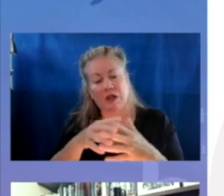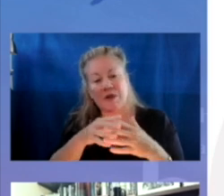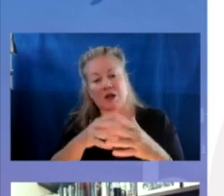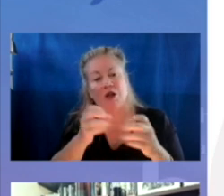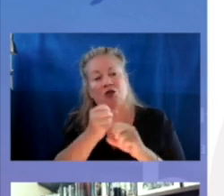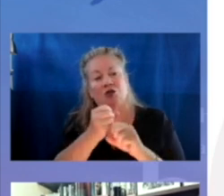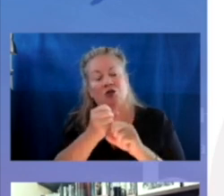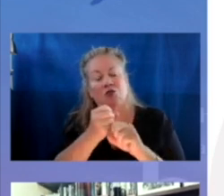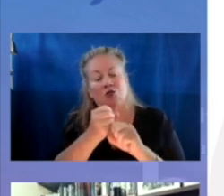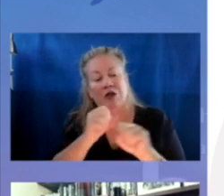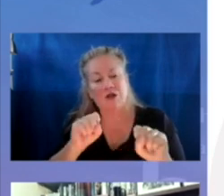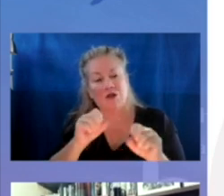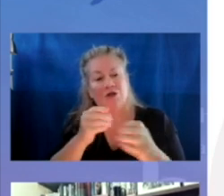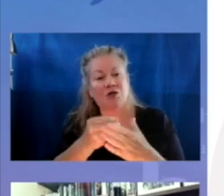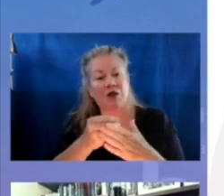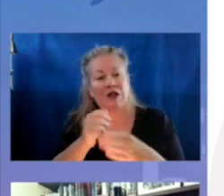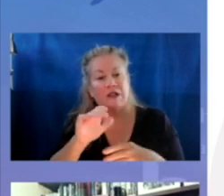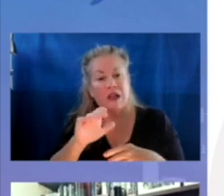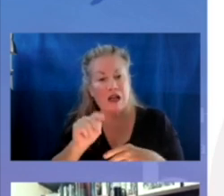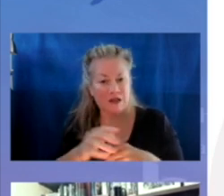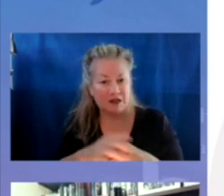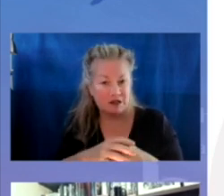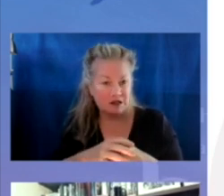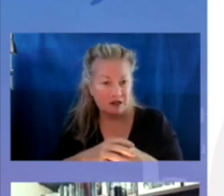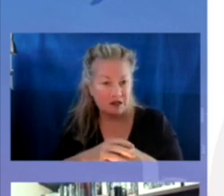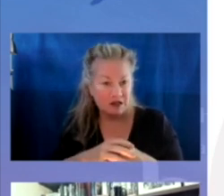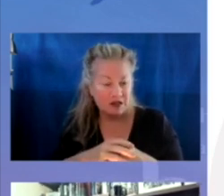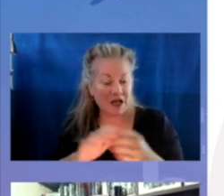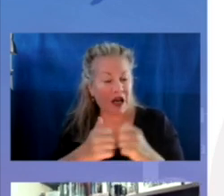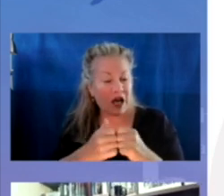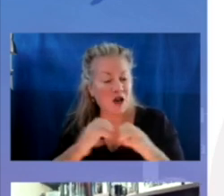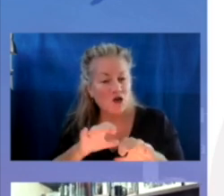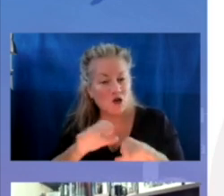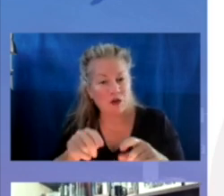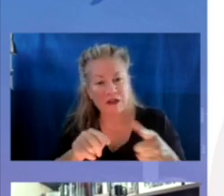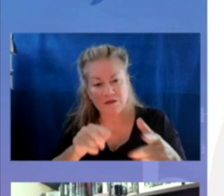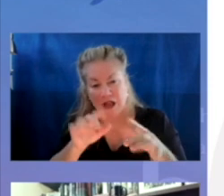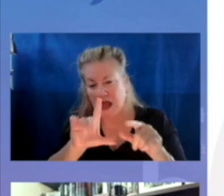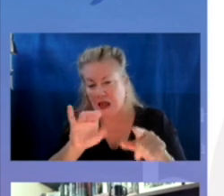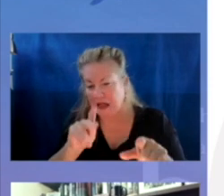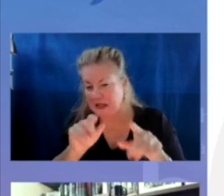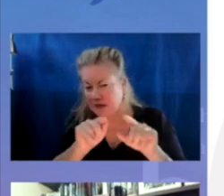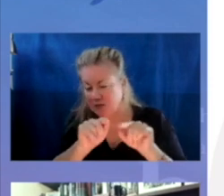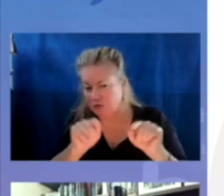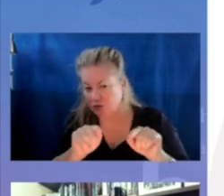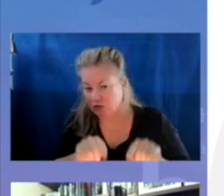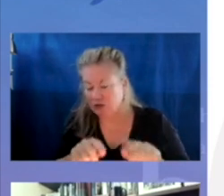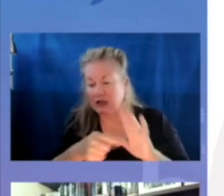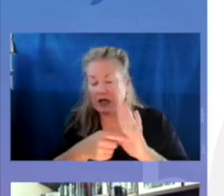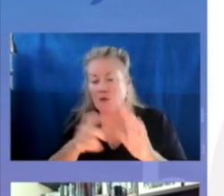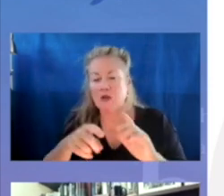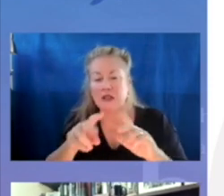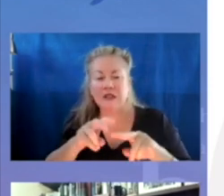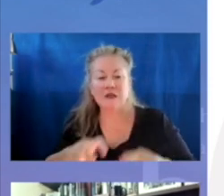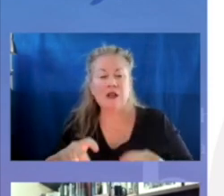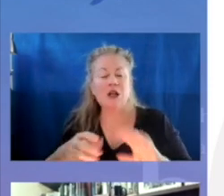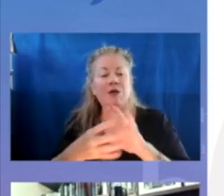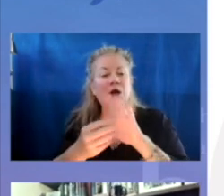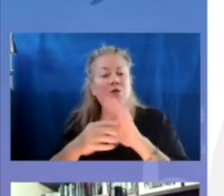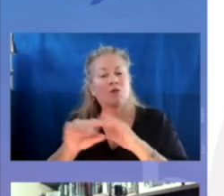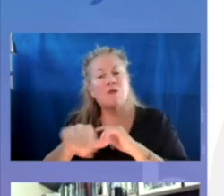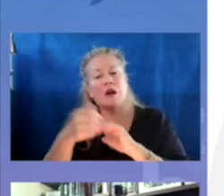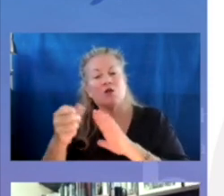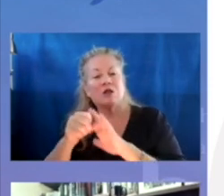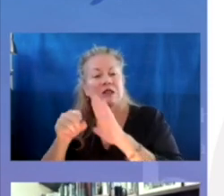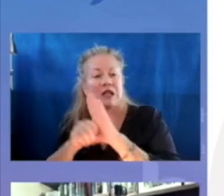Act. We've got some links here in the PowerPoint about exactly how they're doing that, and even the sample needs assessments that can be replicated by other states